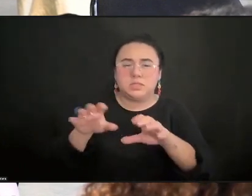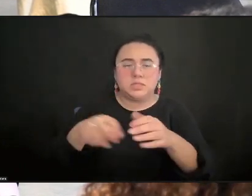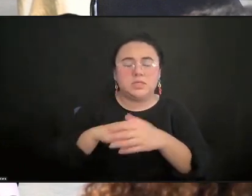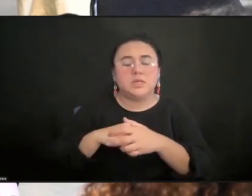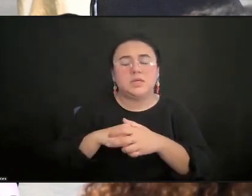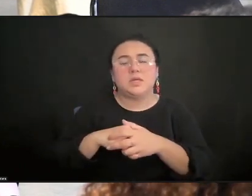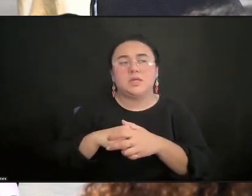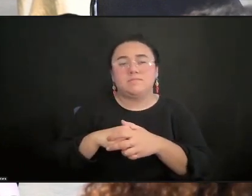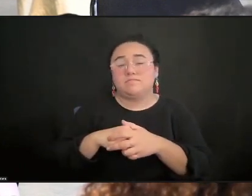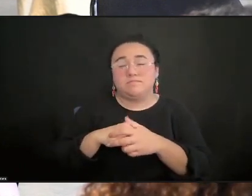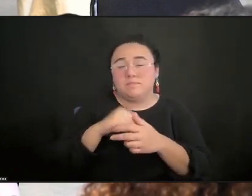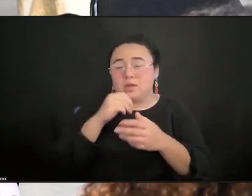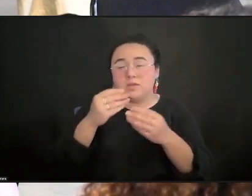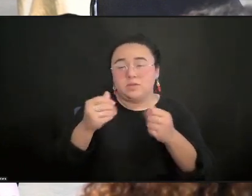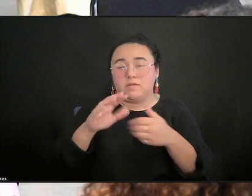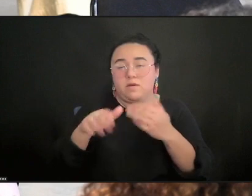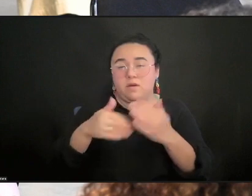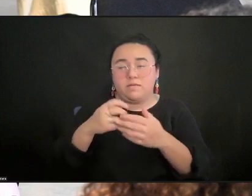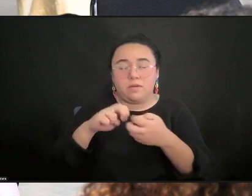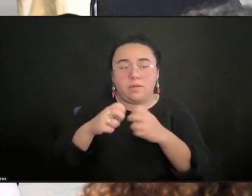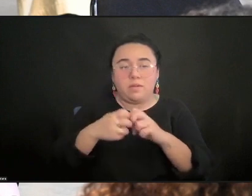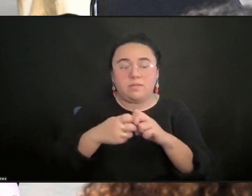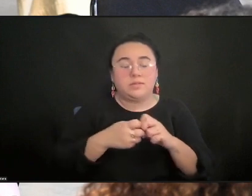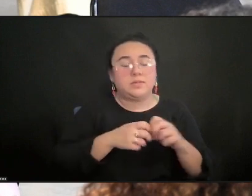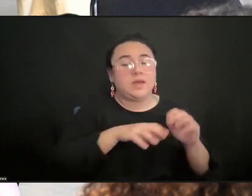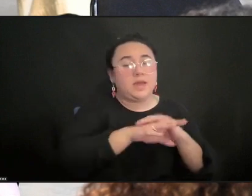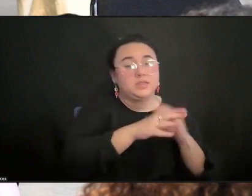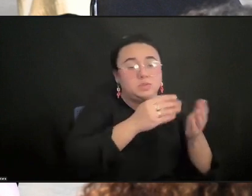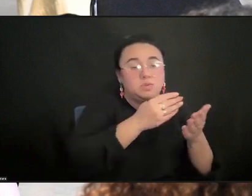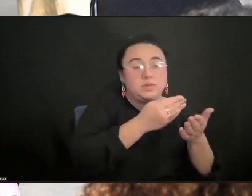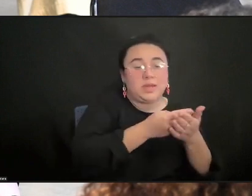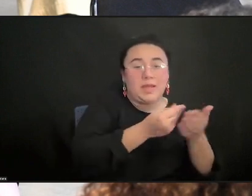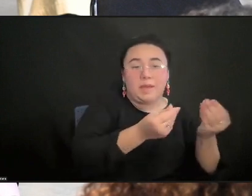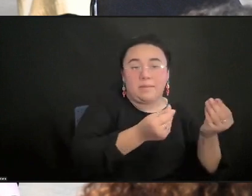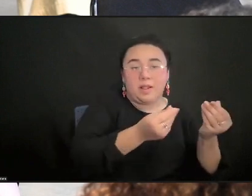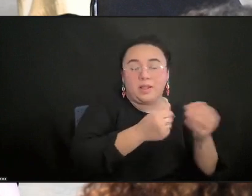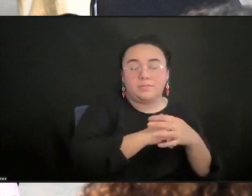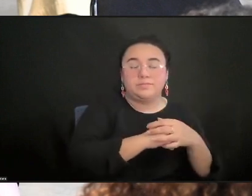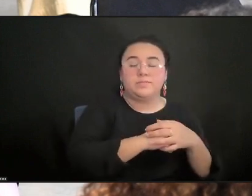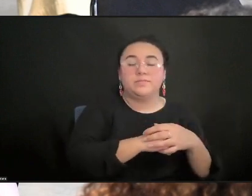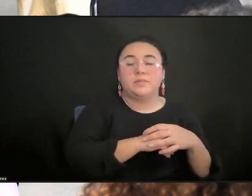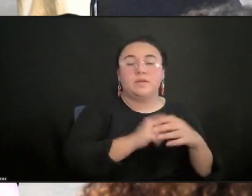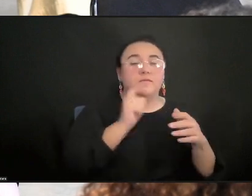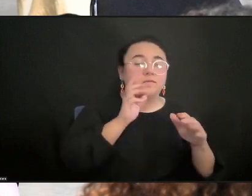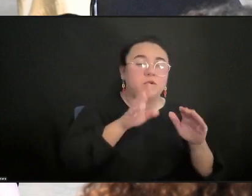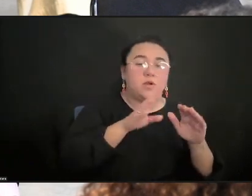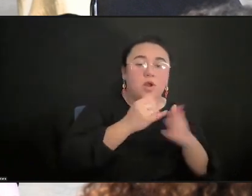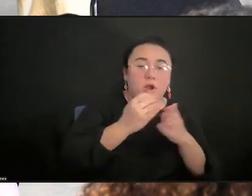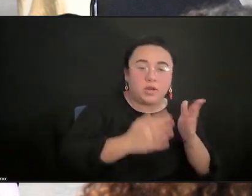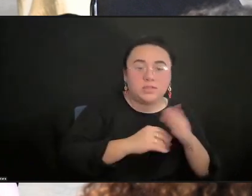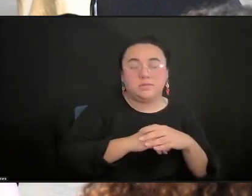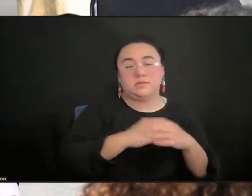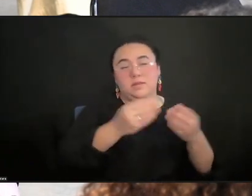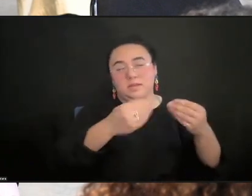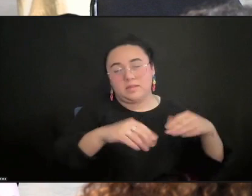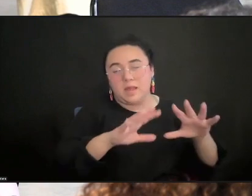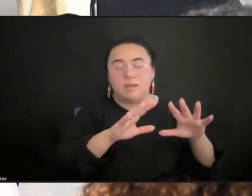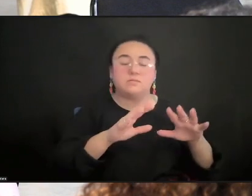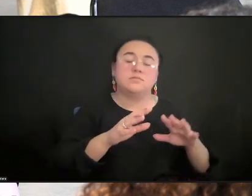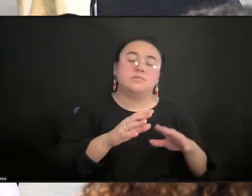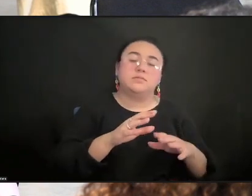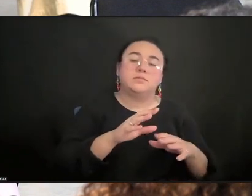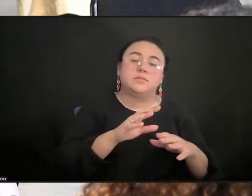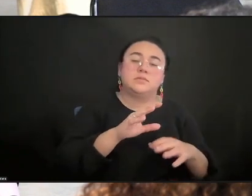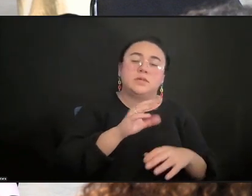access to capital. Access to capital for artists, access to land. Capital doesn't need to mean money. So I'm just trying to